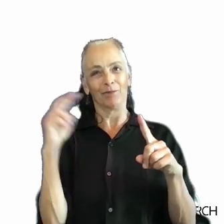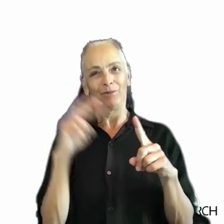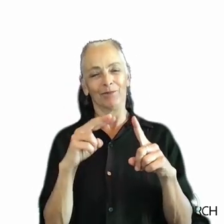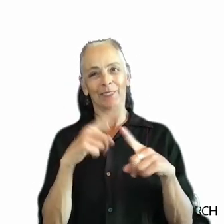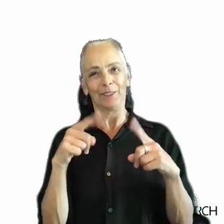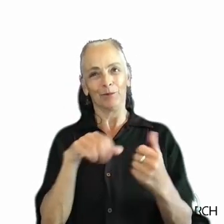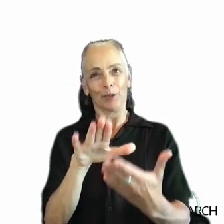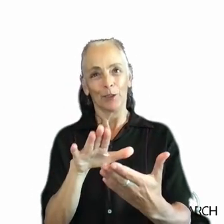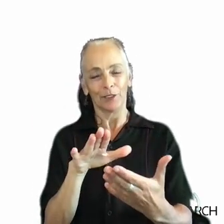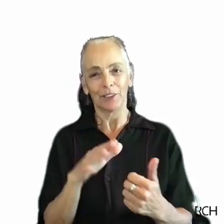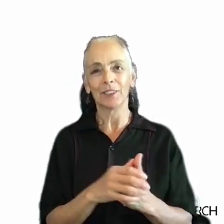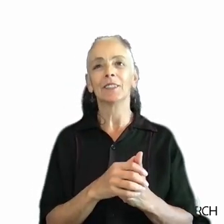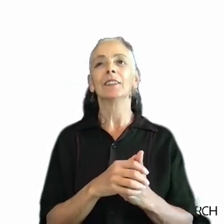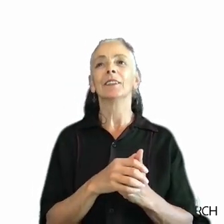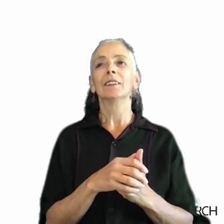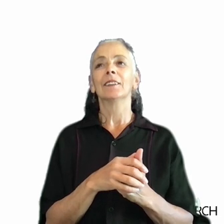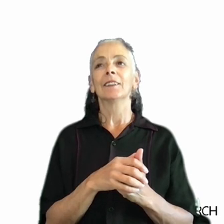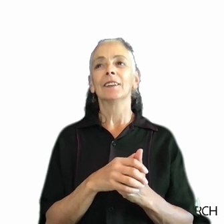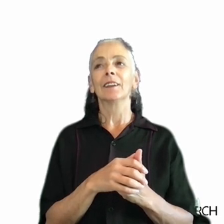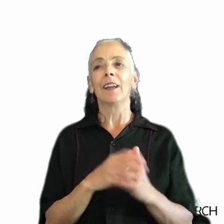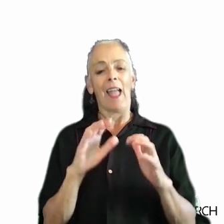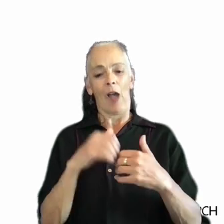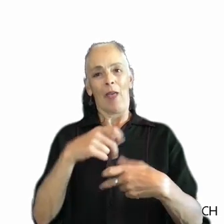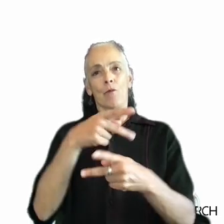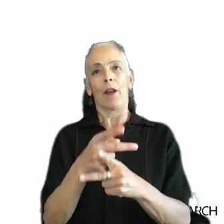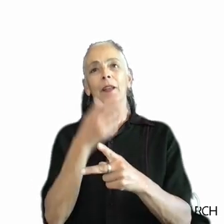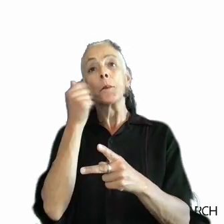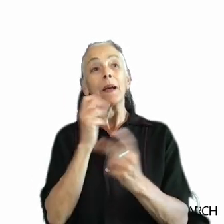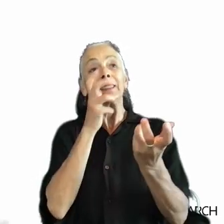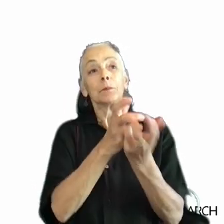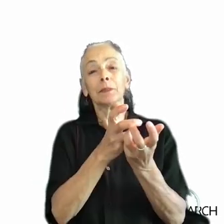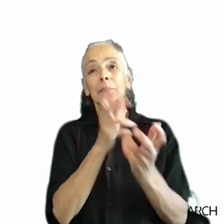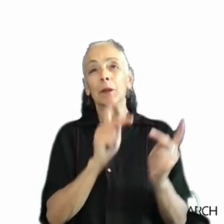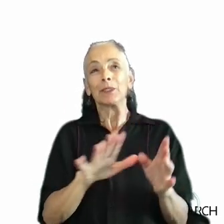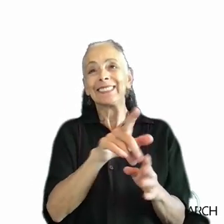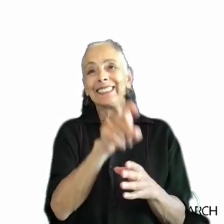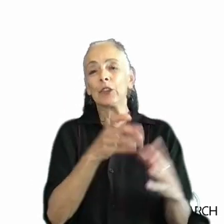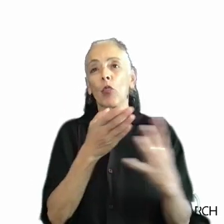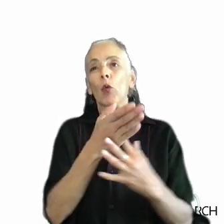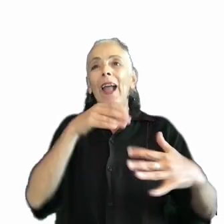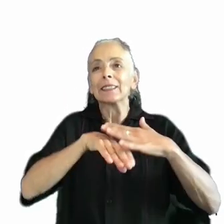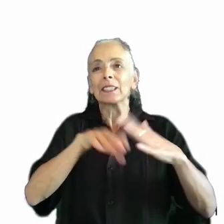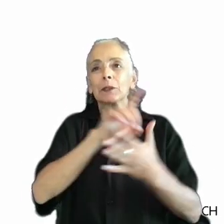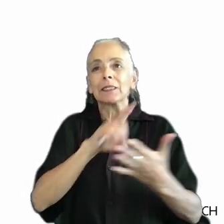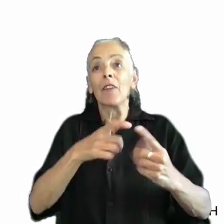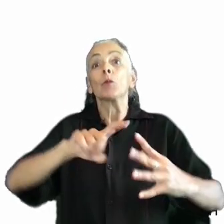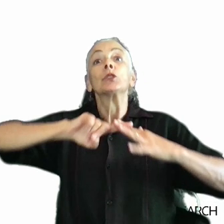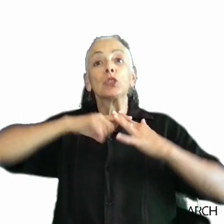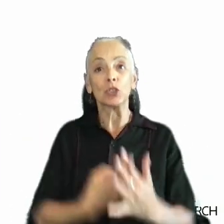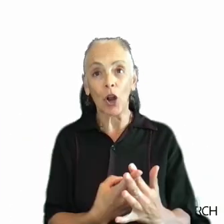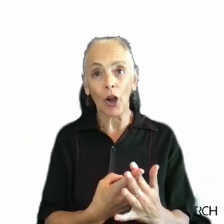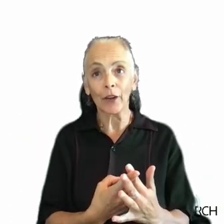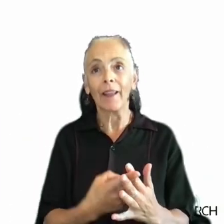design from a different perspective of how a product can best meet people's needs through accessible design from the start without the